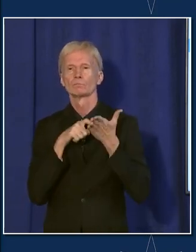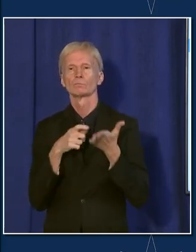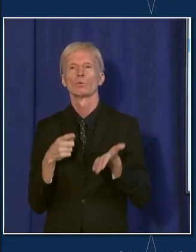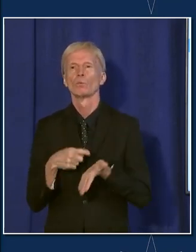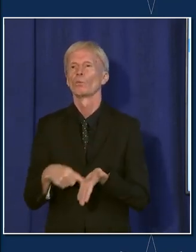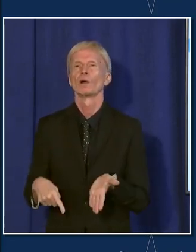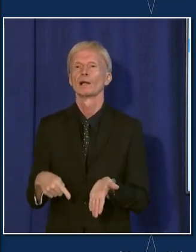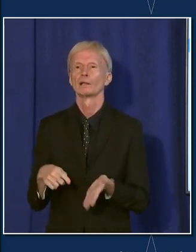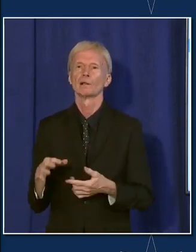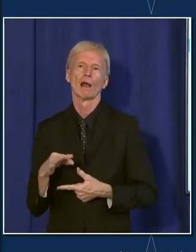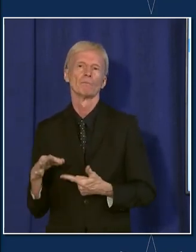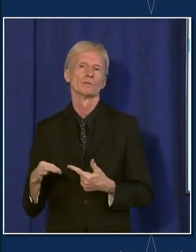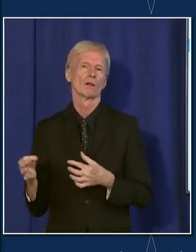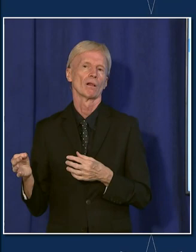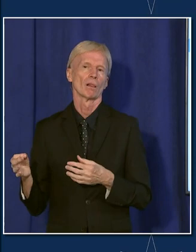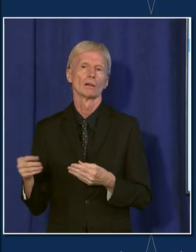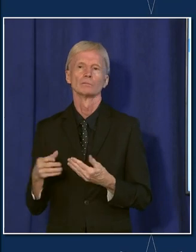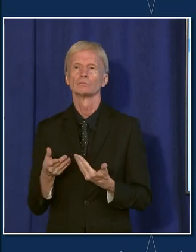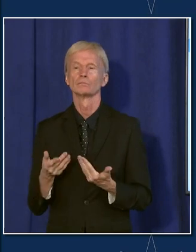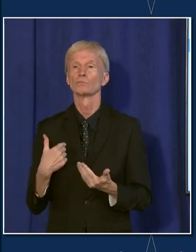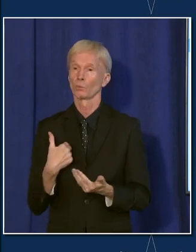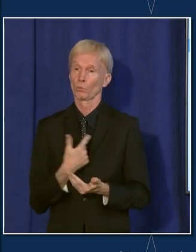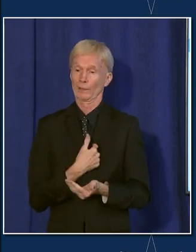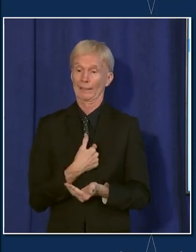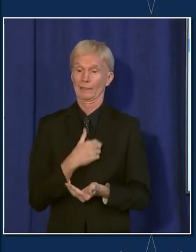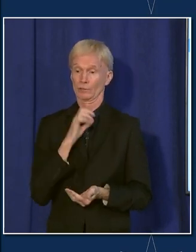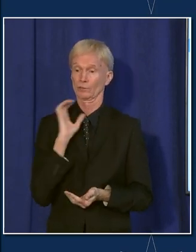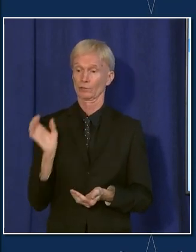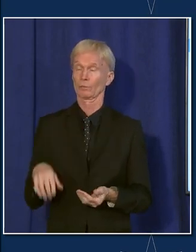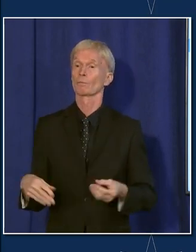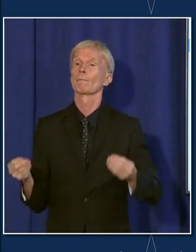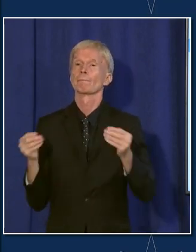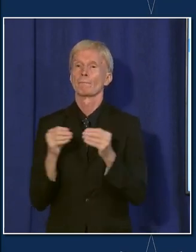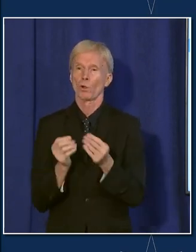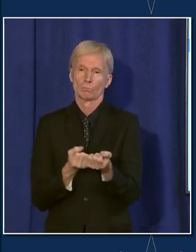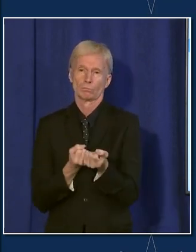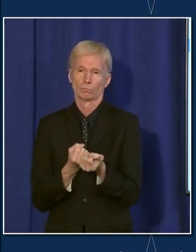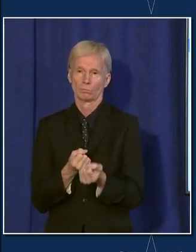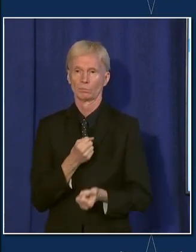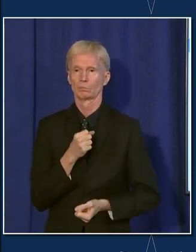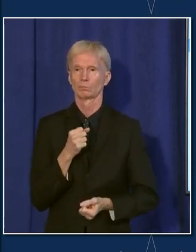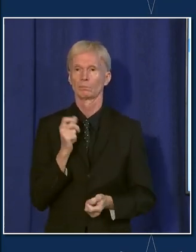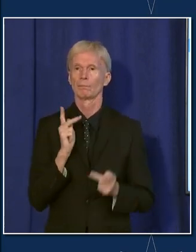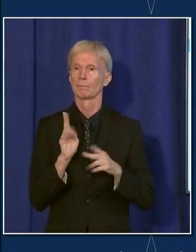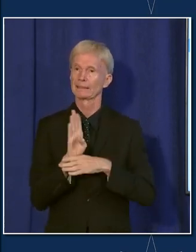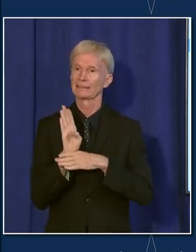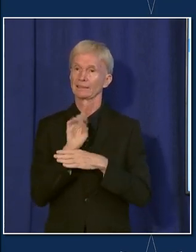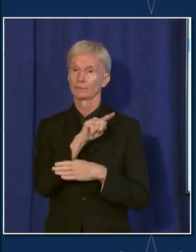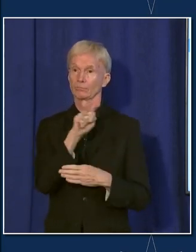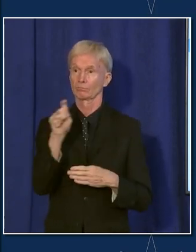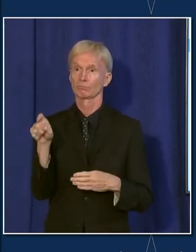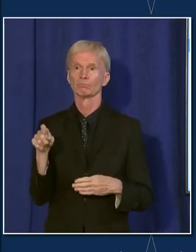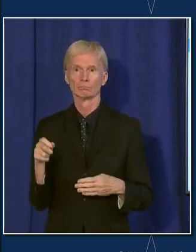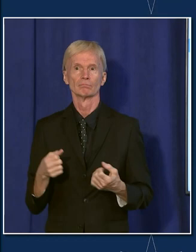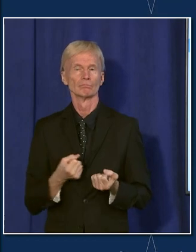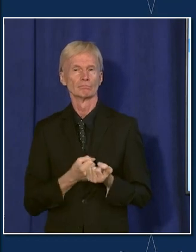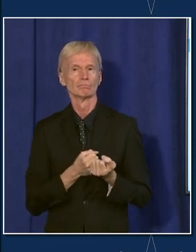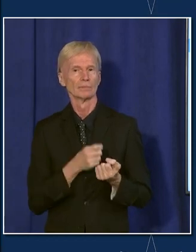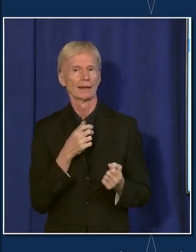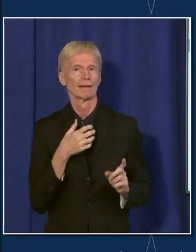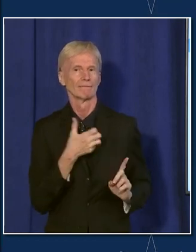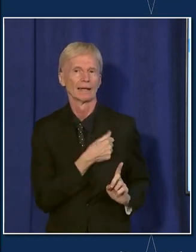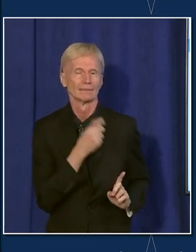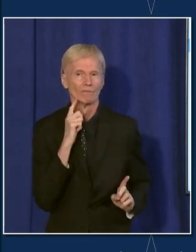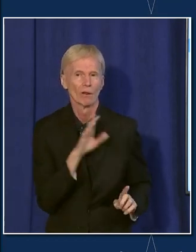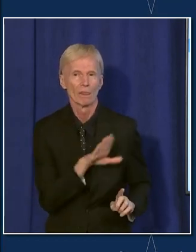optional. We are more very much encouraging employers to mandate that vaccine for their employees and